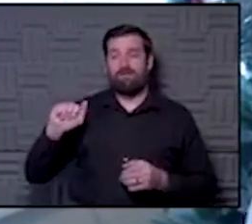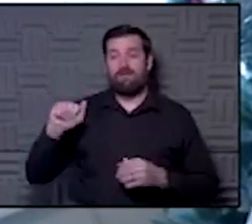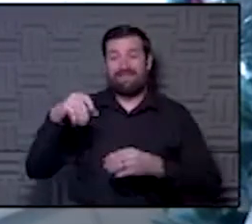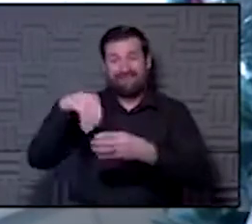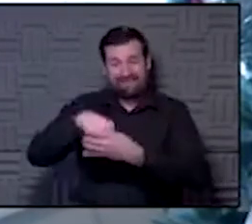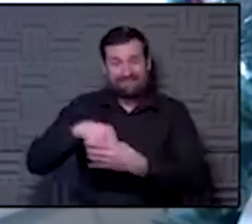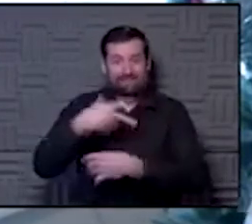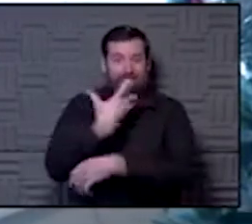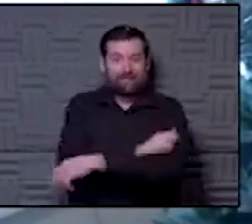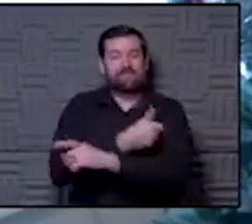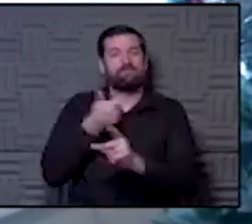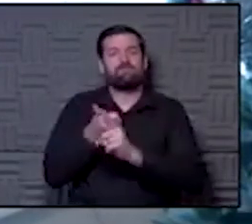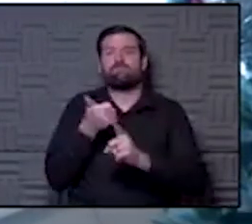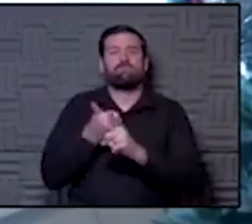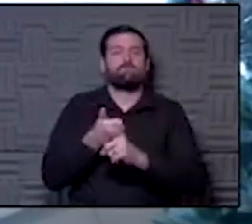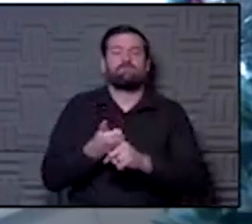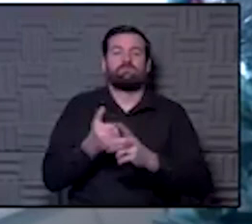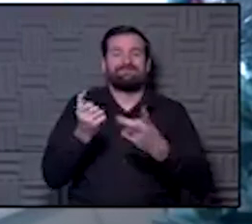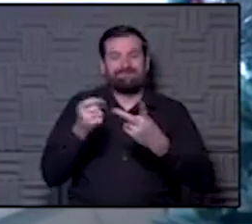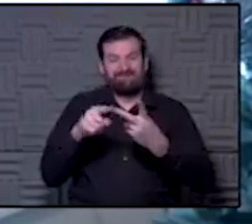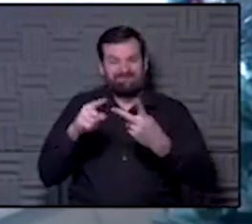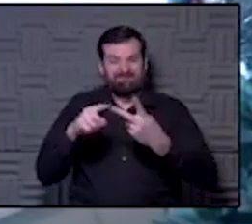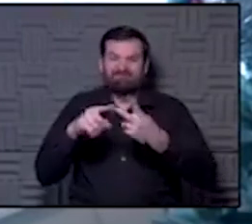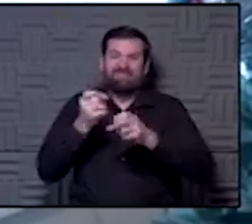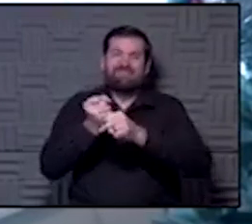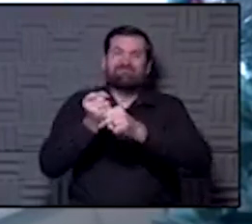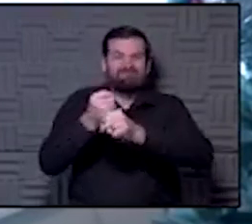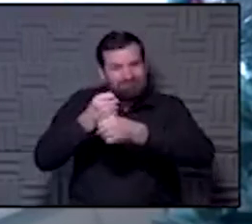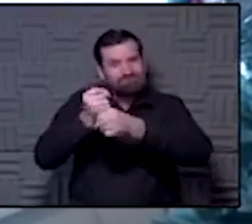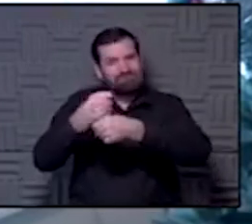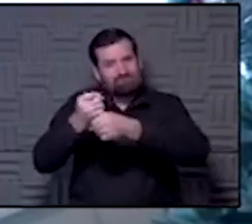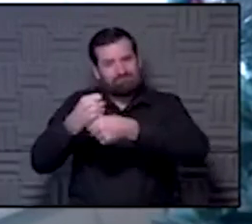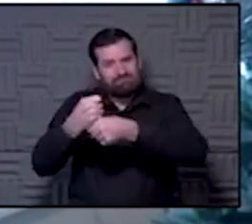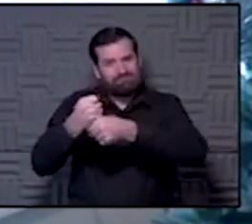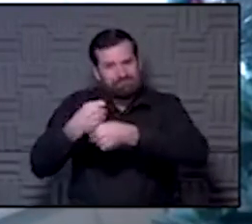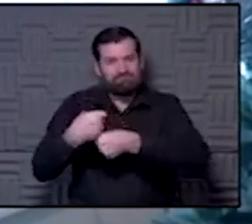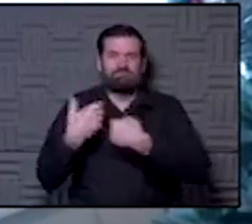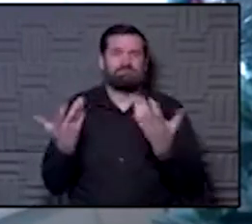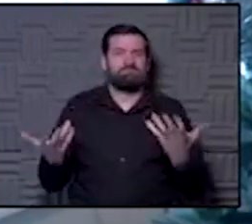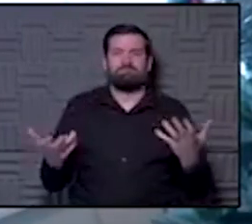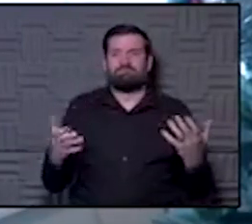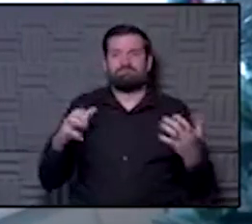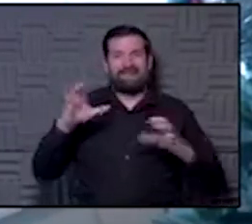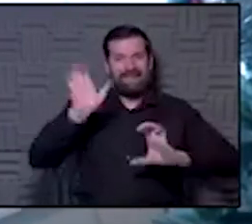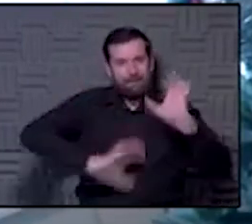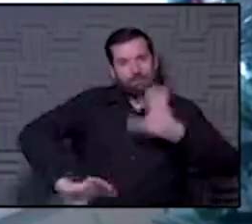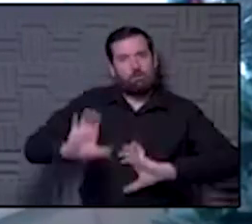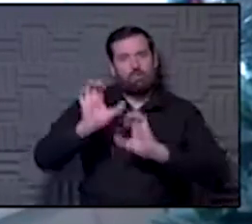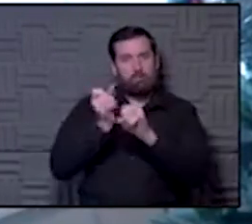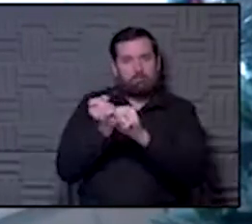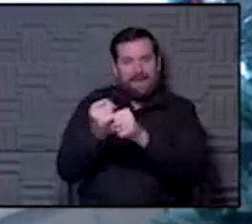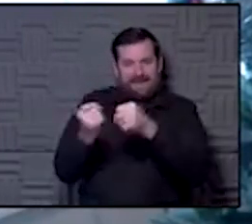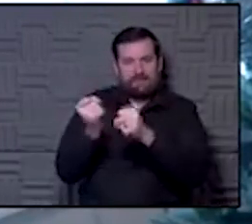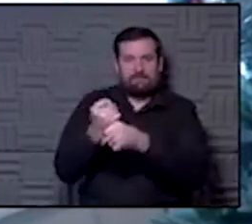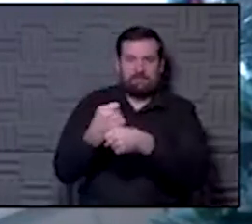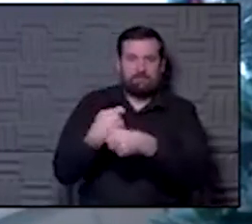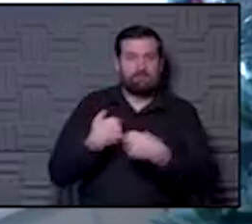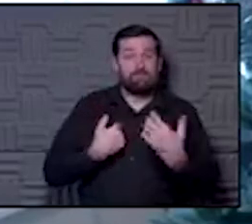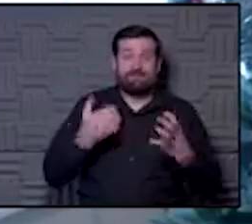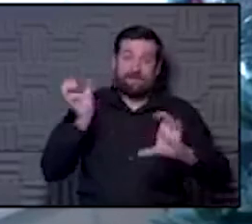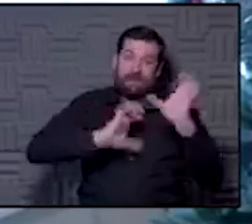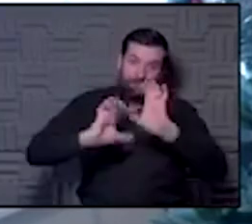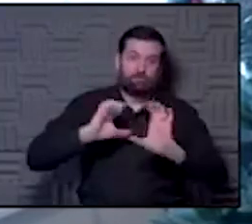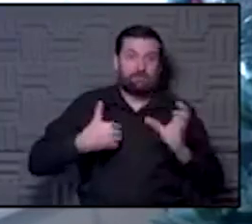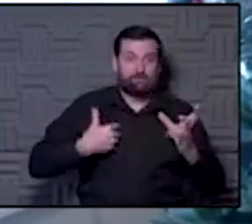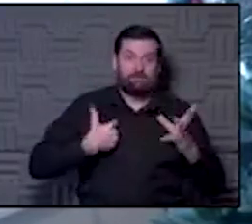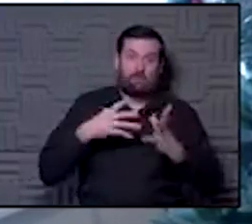manufactured. It's chemically made bases. And that, again, that's chemistry that I learned a long